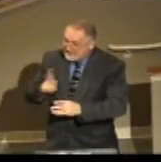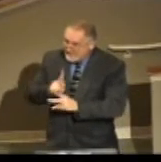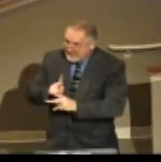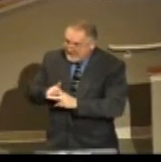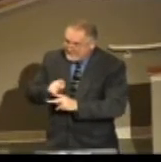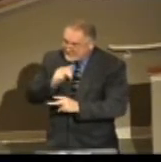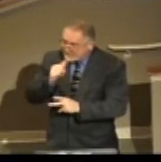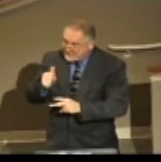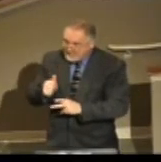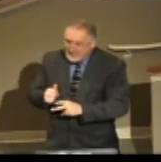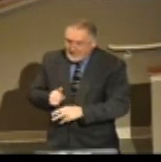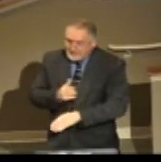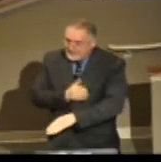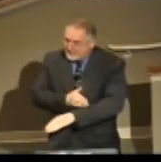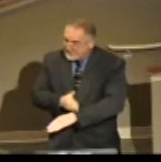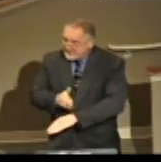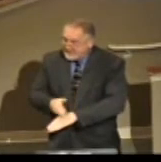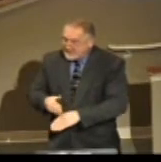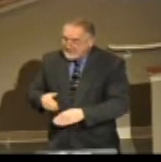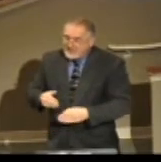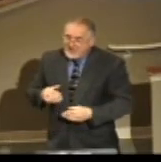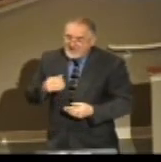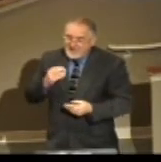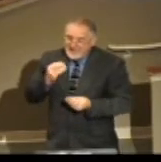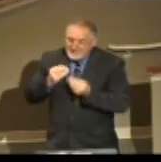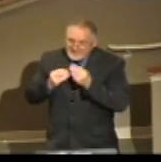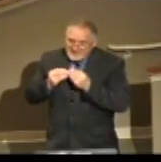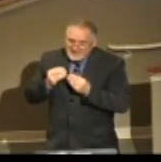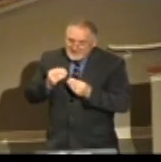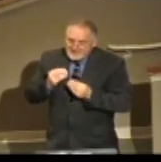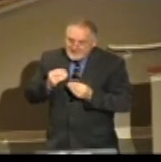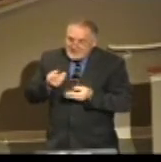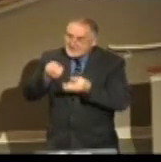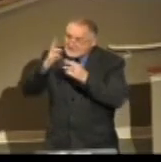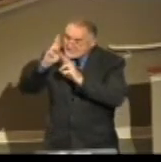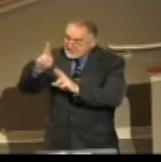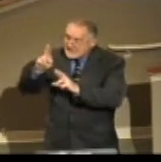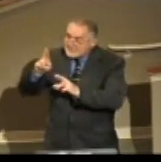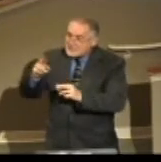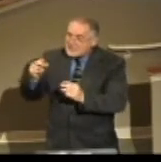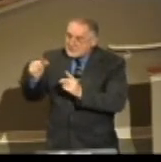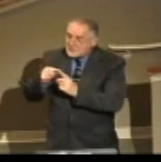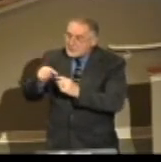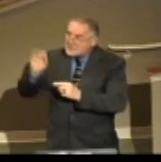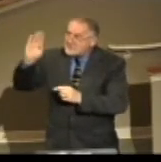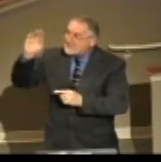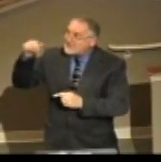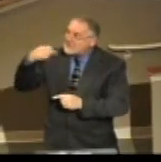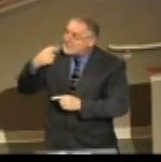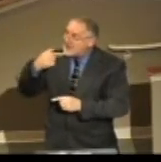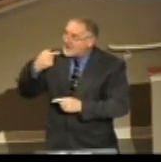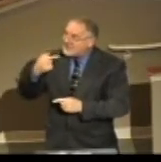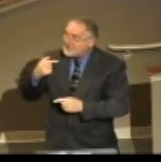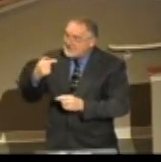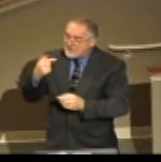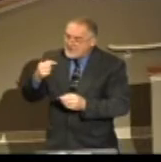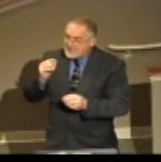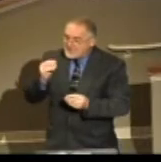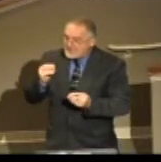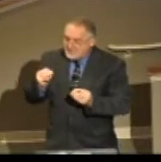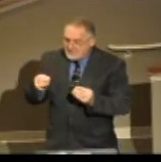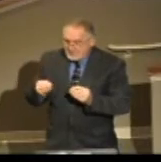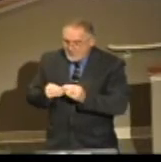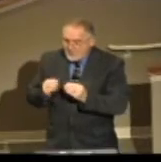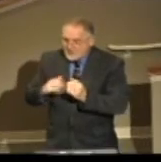lips. I esteemed the word of his mouth more than my necessary food. He said, couldn't find him, but thank God I can